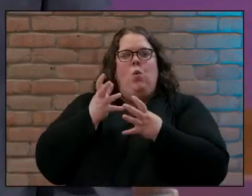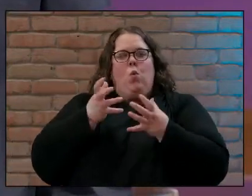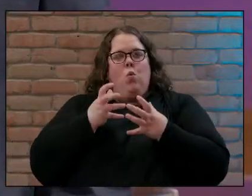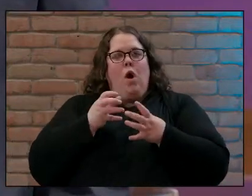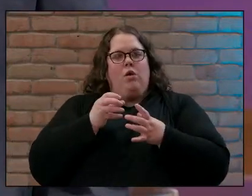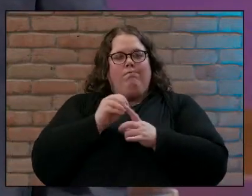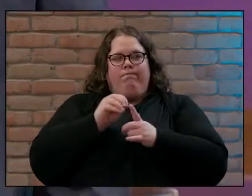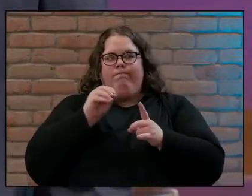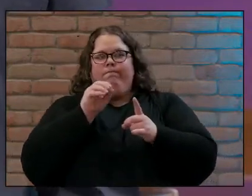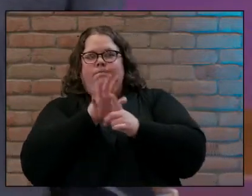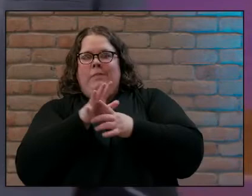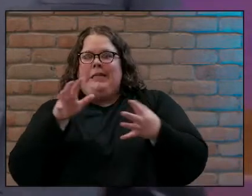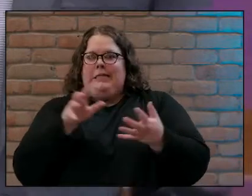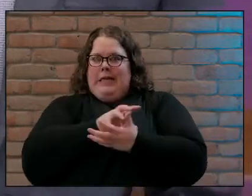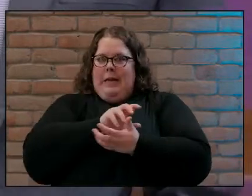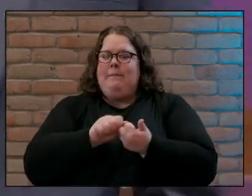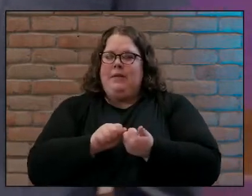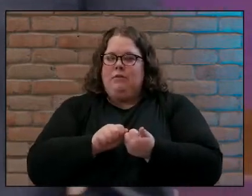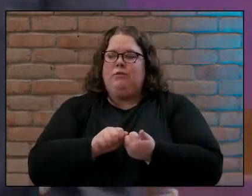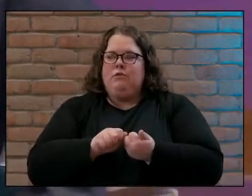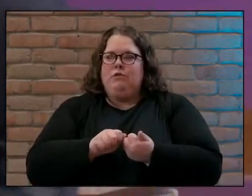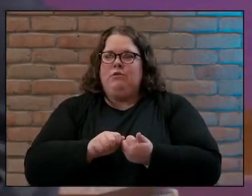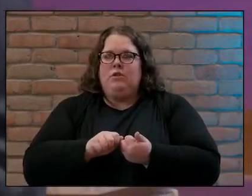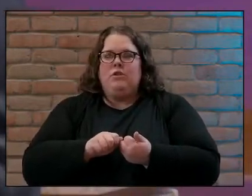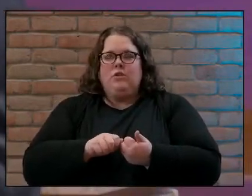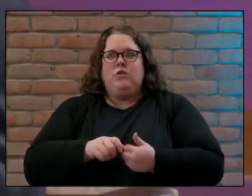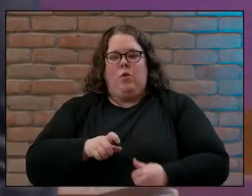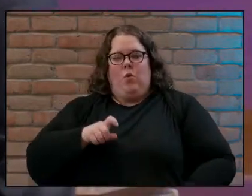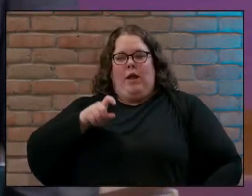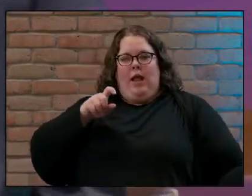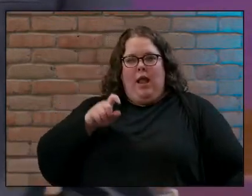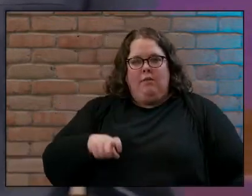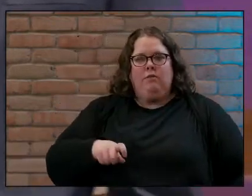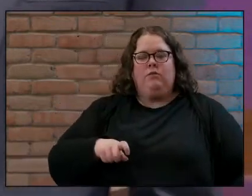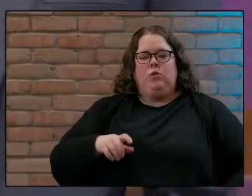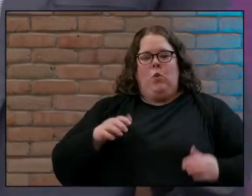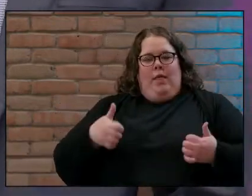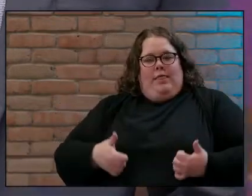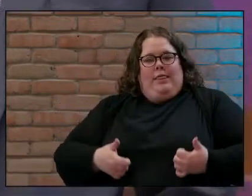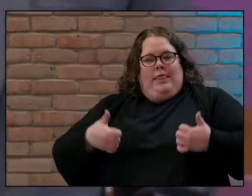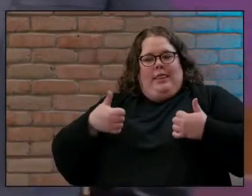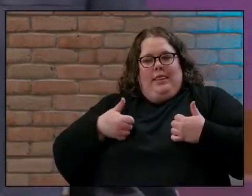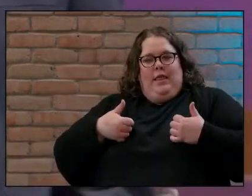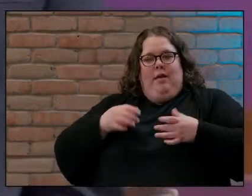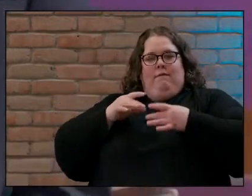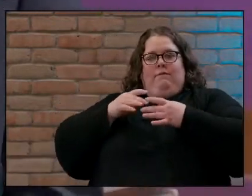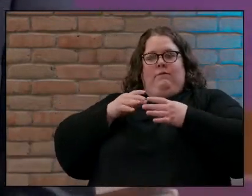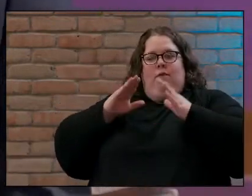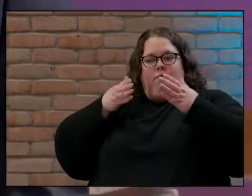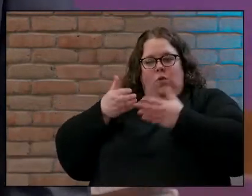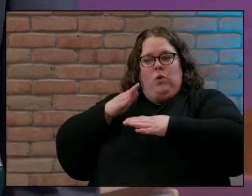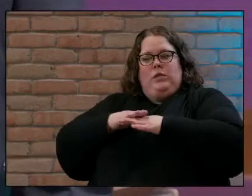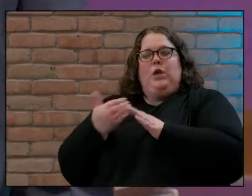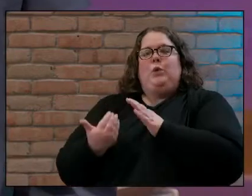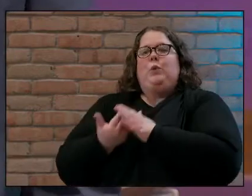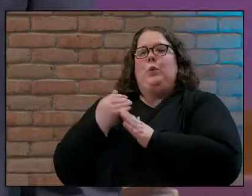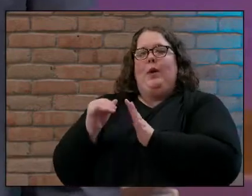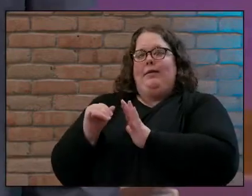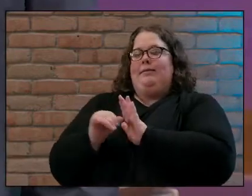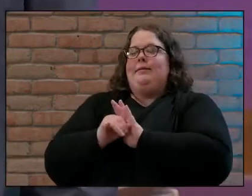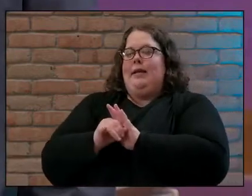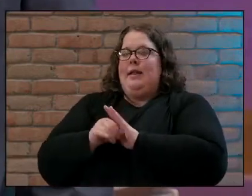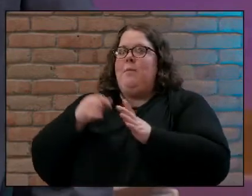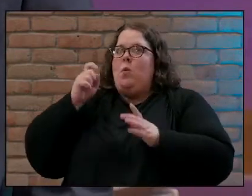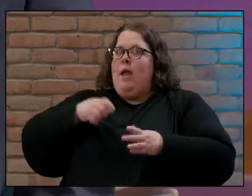on us and so to live from this new identity we have to stay alert we have to be paying attention because we know